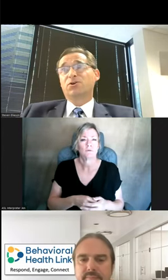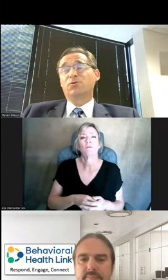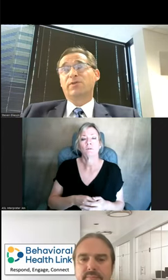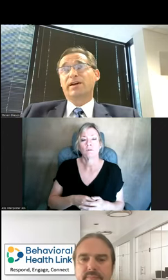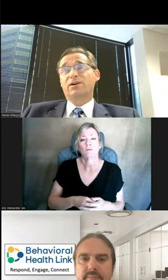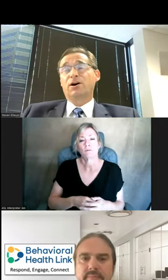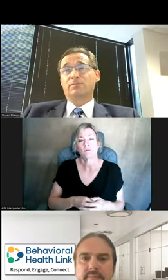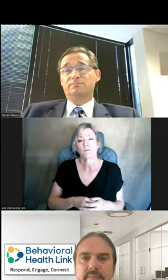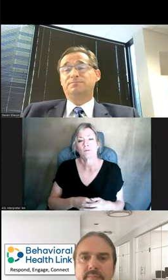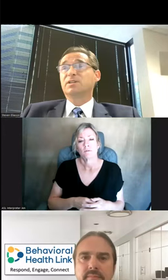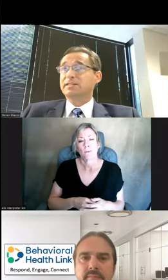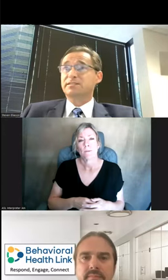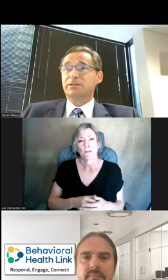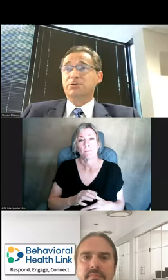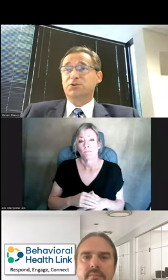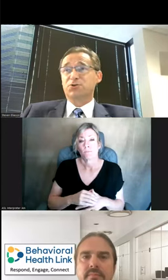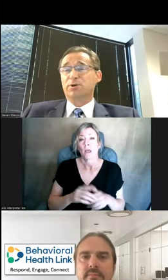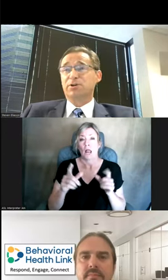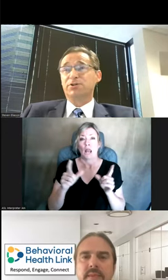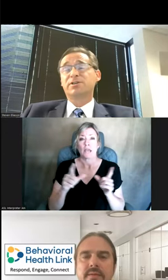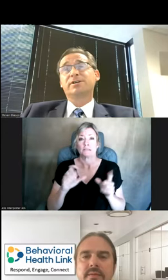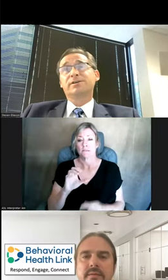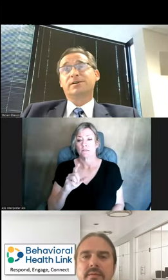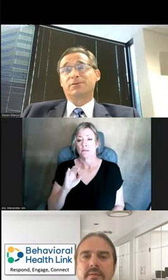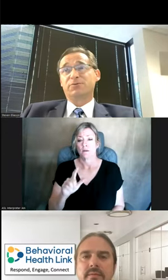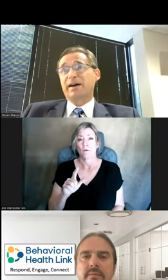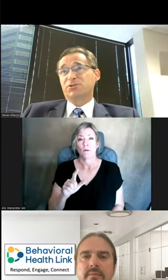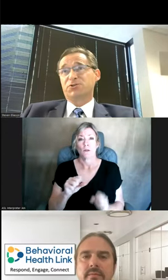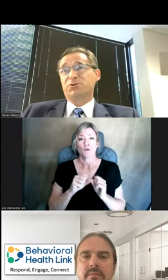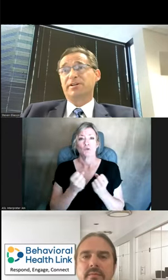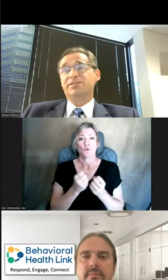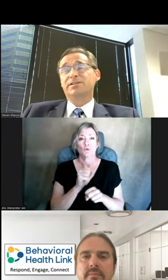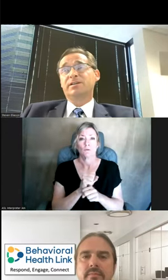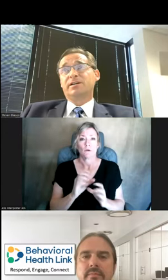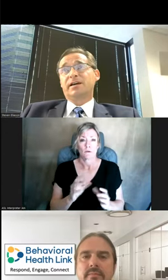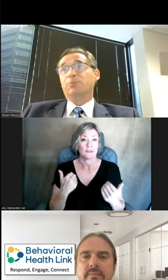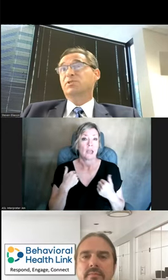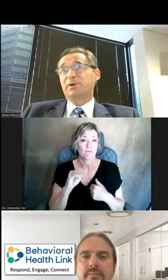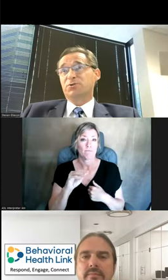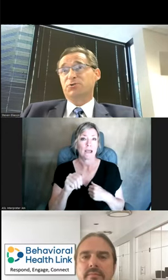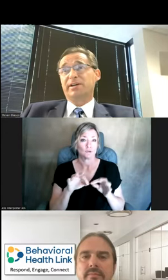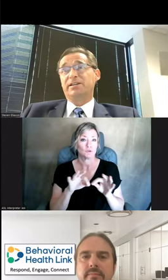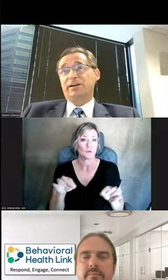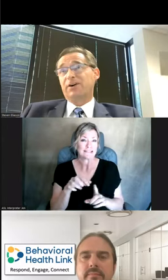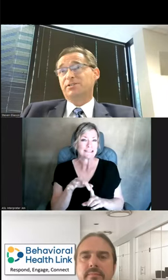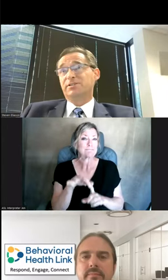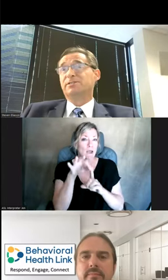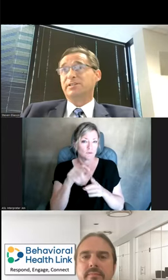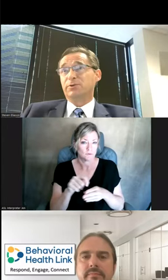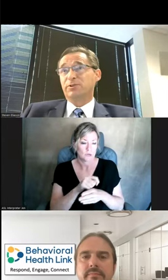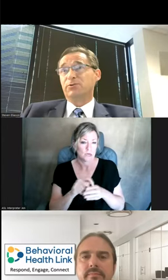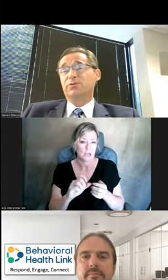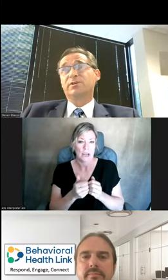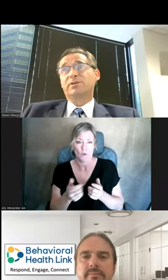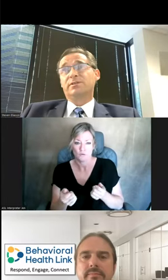So they are licensed clinical social workers with master's degrees with special training on how to